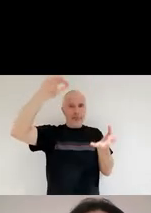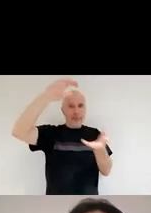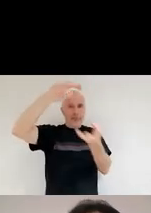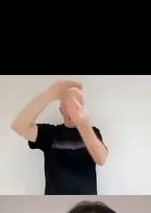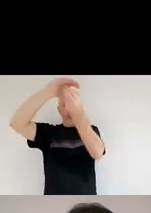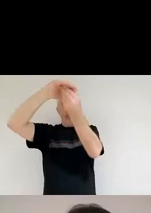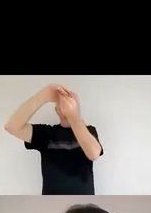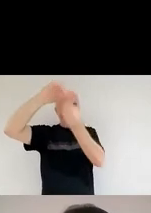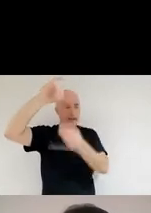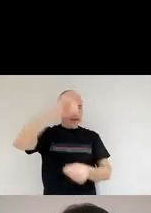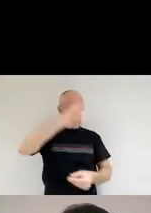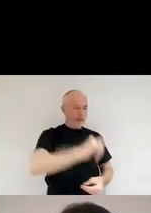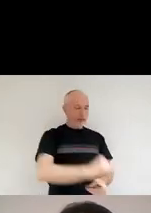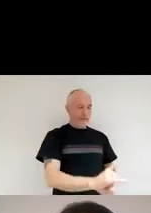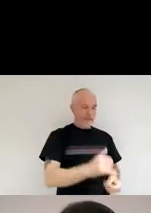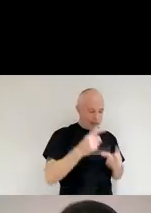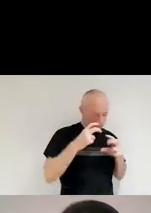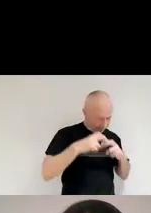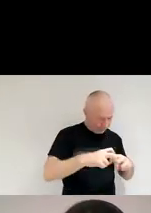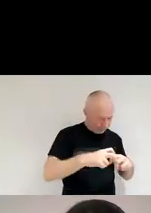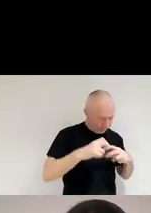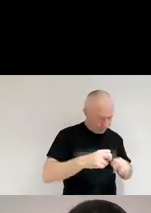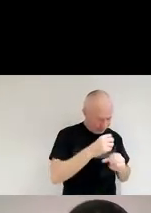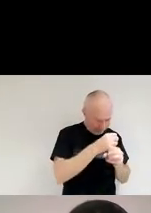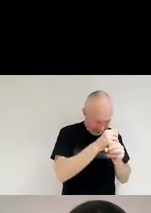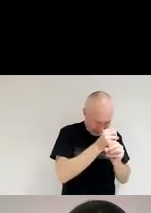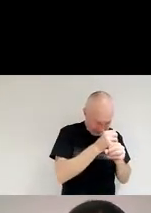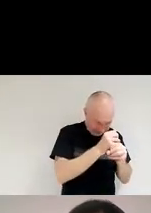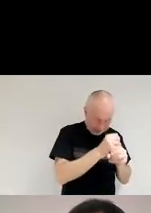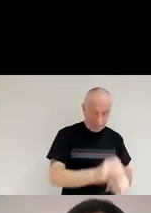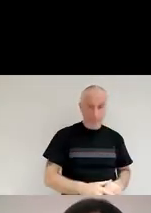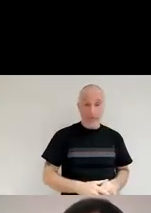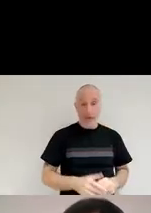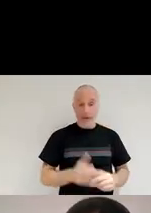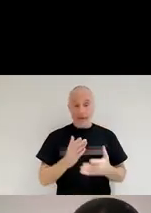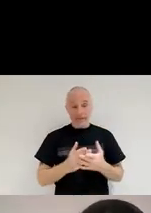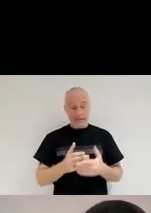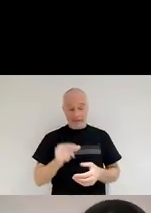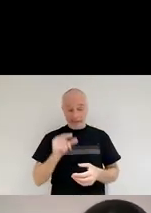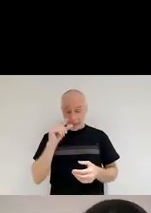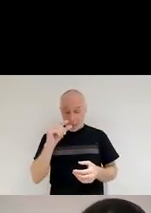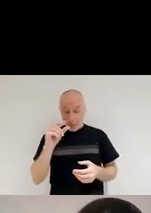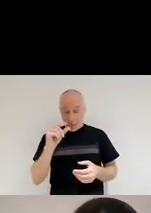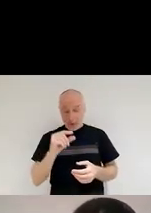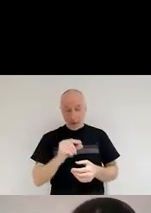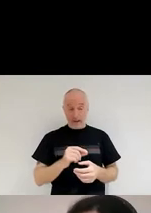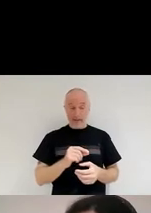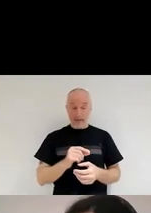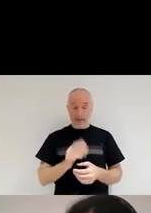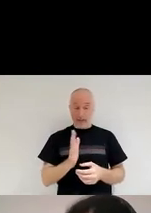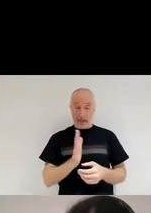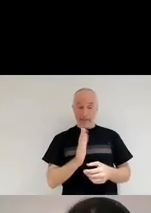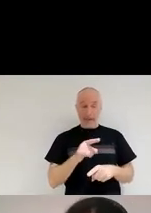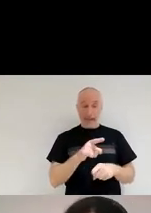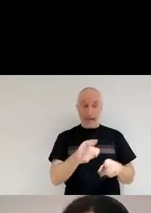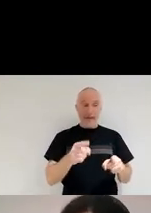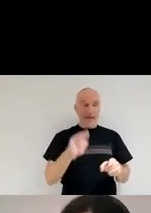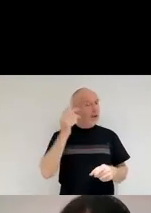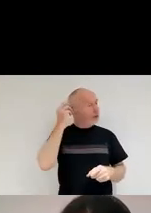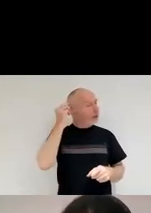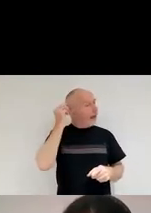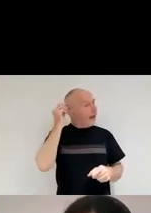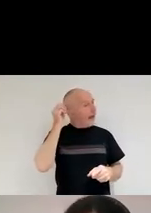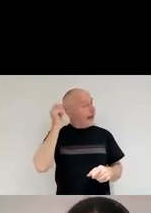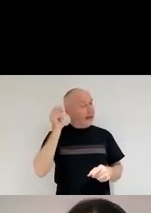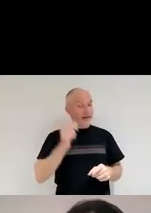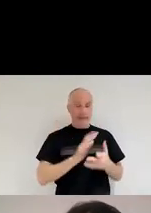I also wanted to emphasize how small this dust is. So here on the left I have a picture of a human hair zoomed